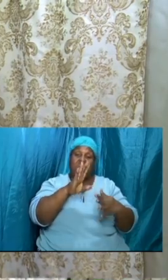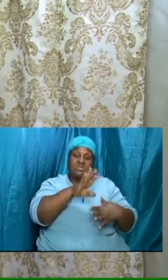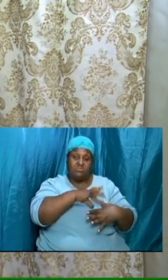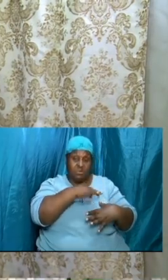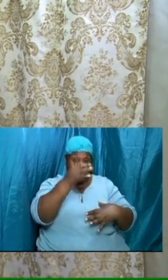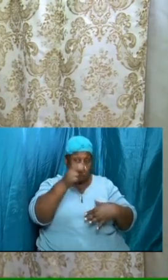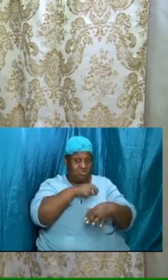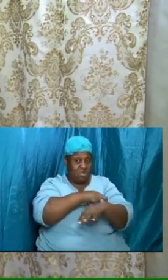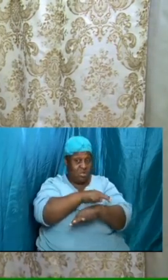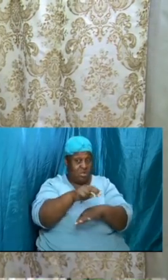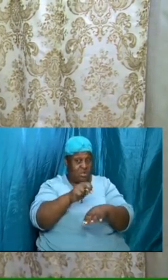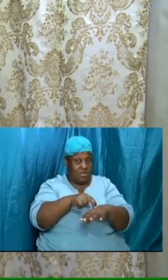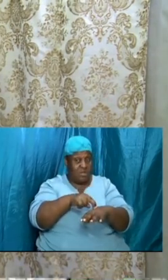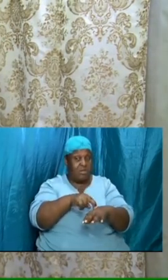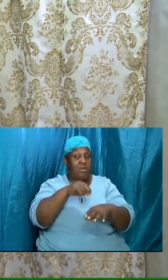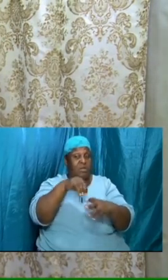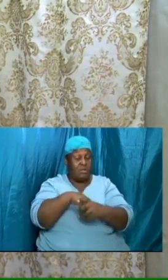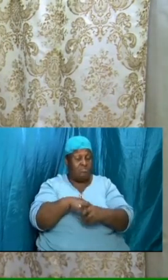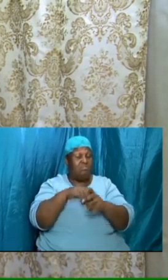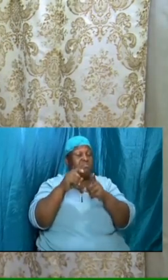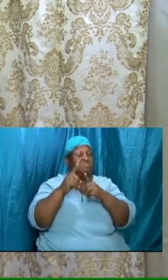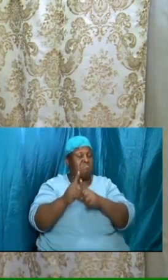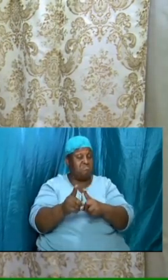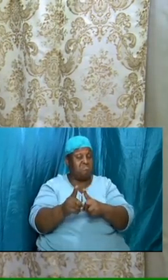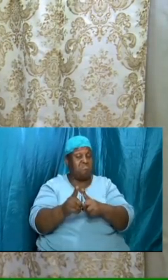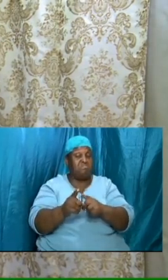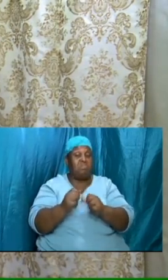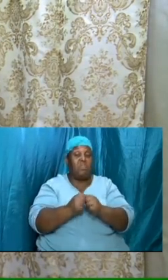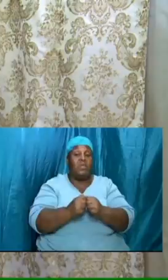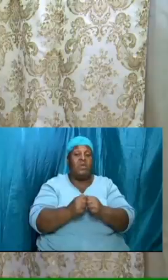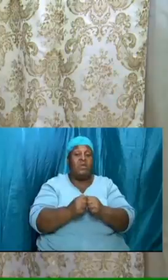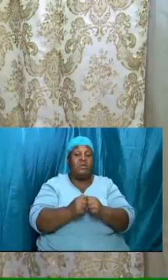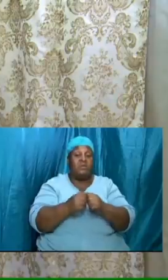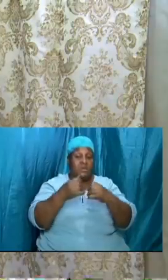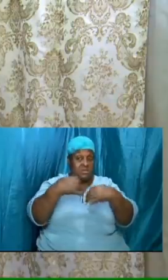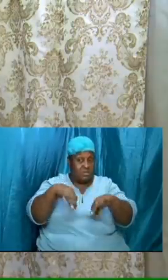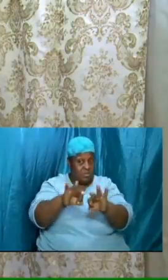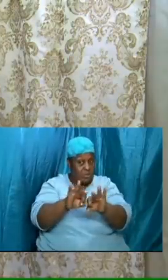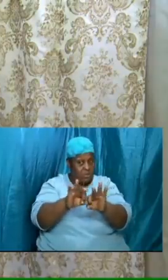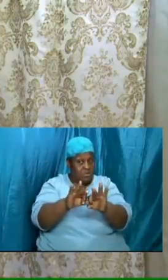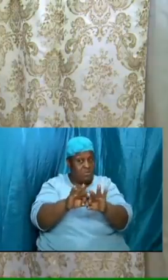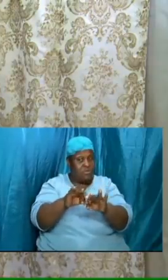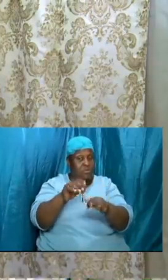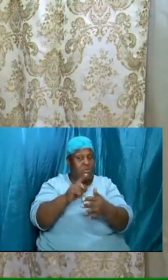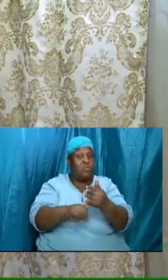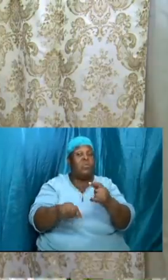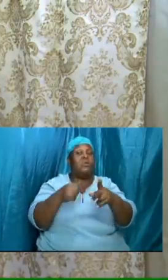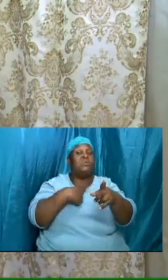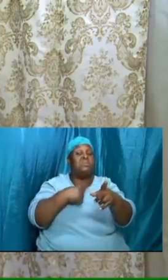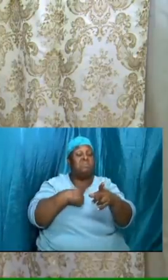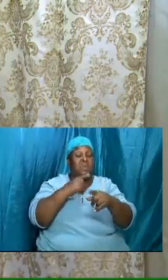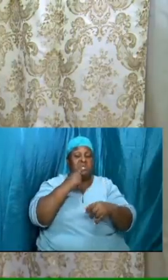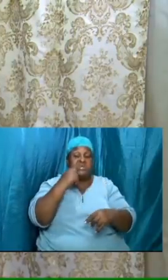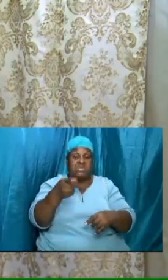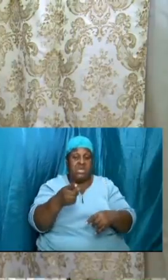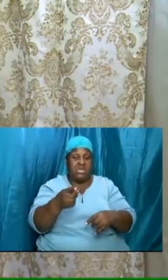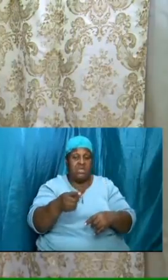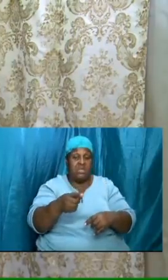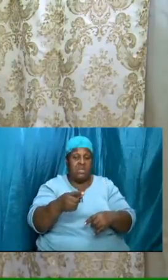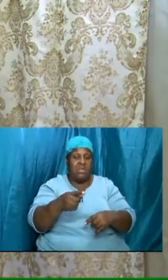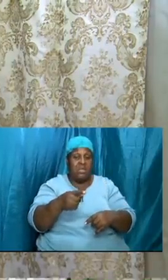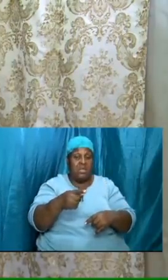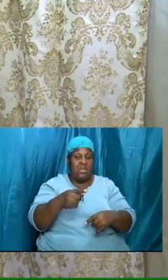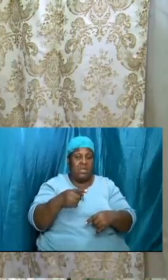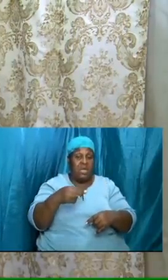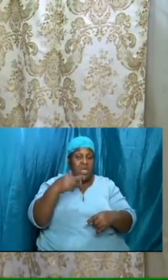in order it is important that you understand what i'm saying i will review a few things